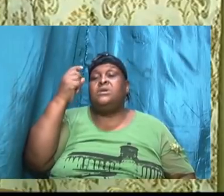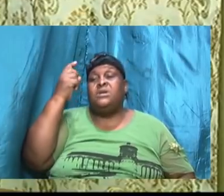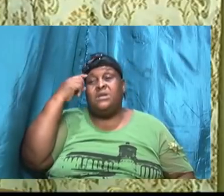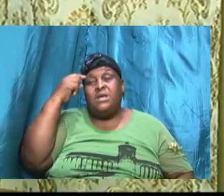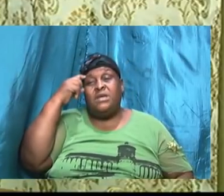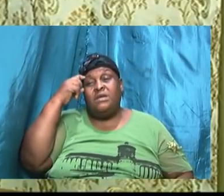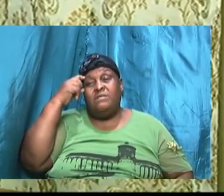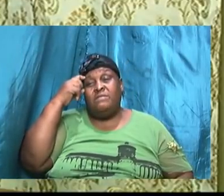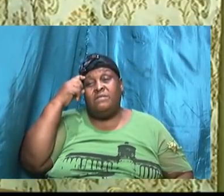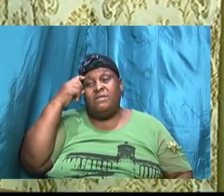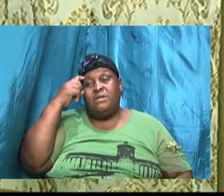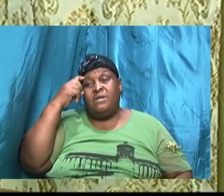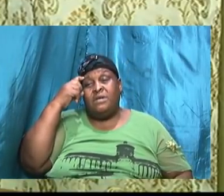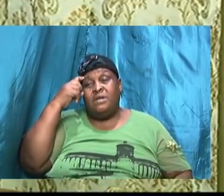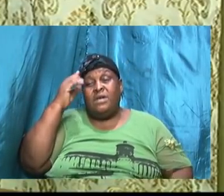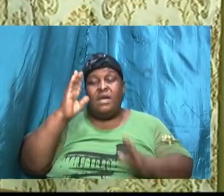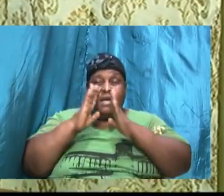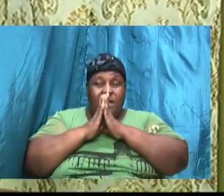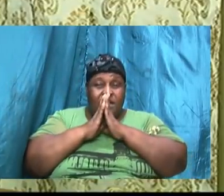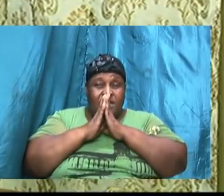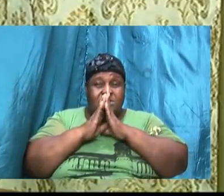inquiry the second time